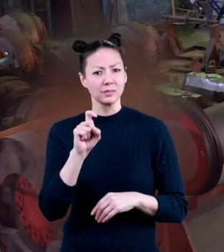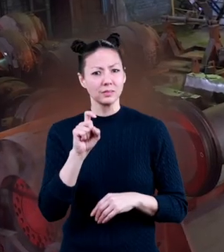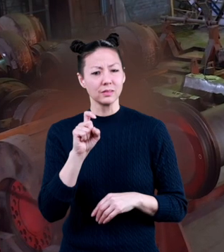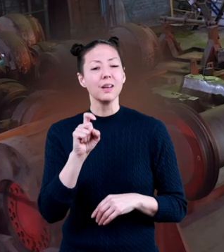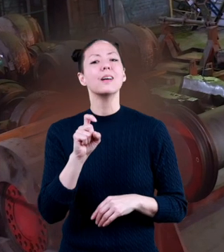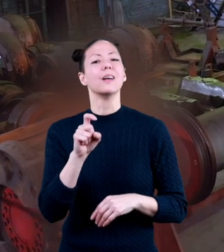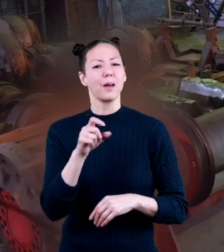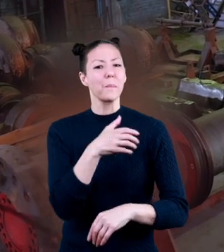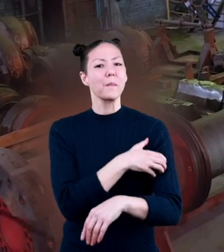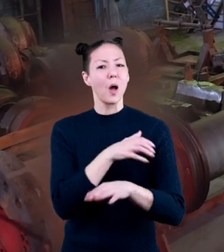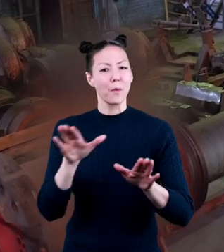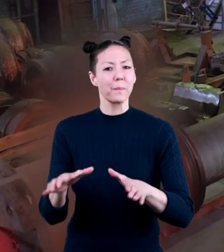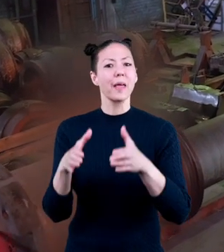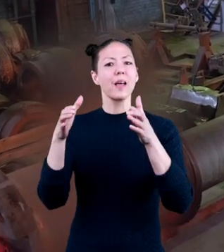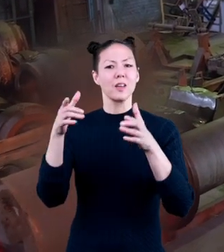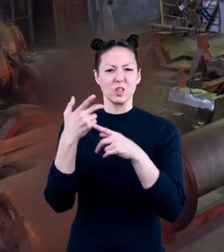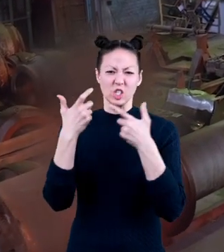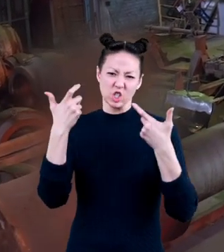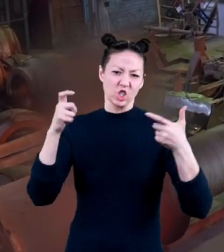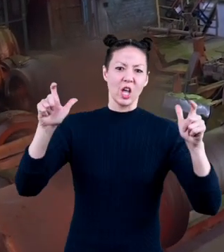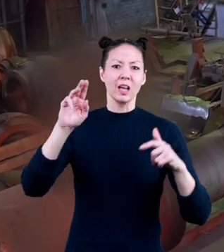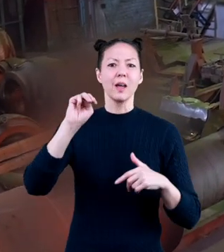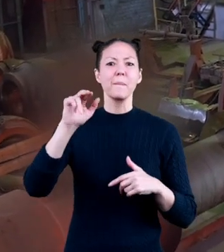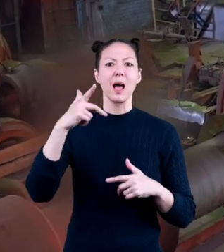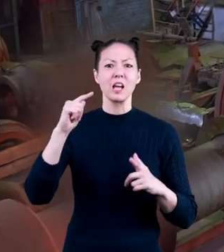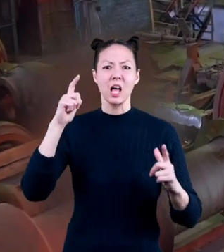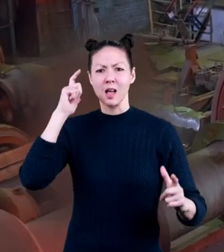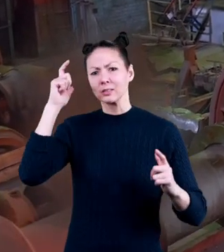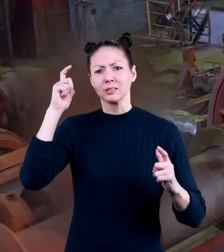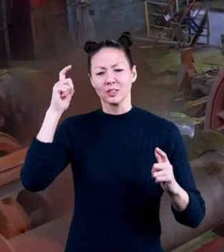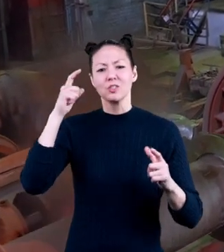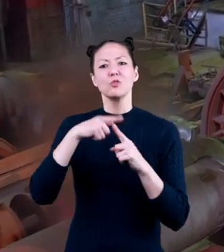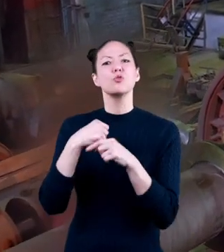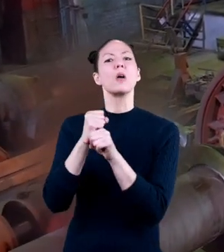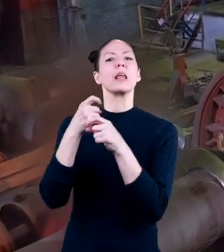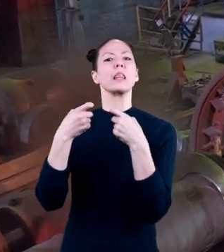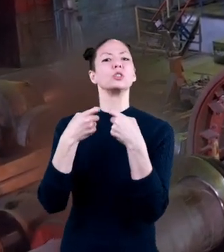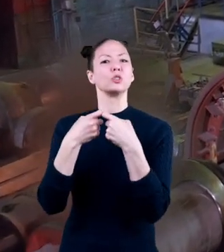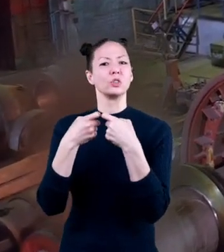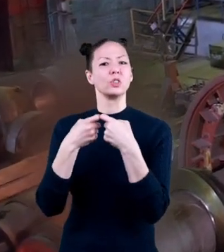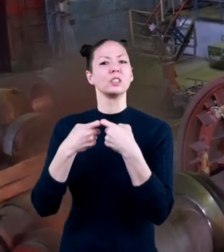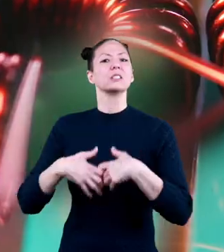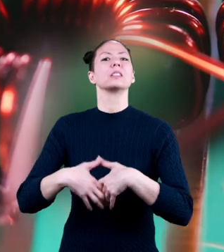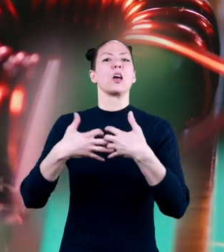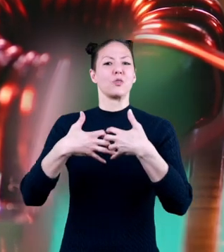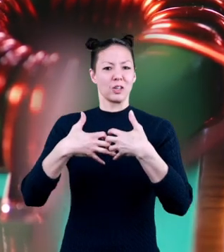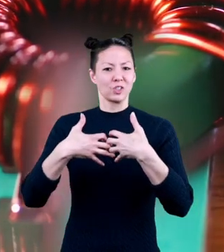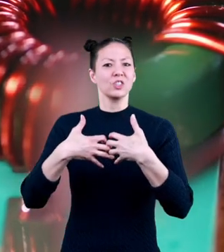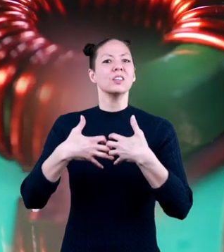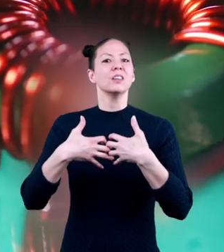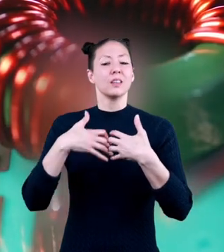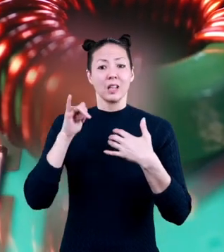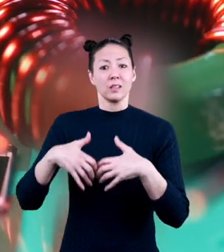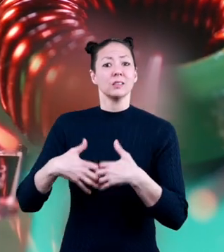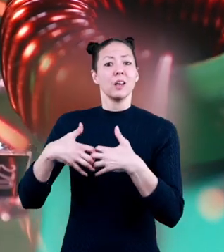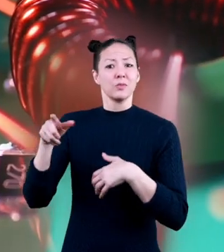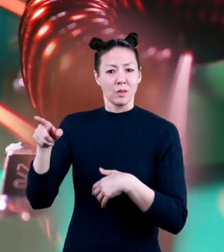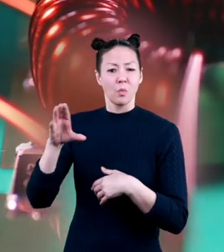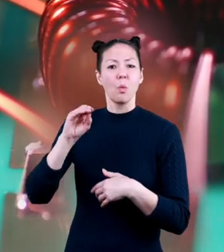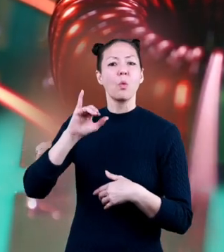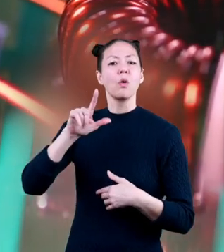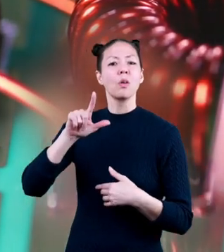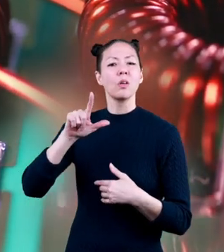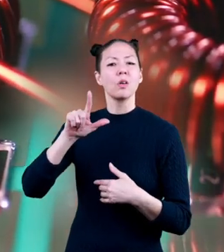Power plants use giant magnets to create electricity in a generator. The generator has a